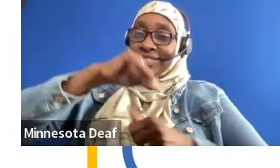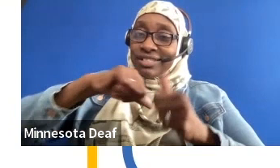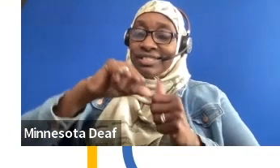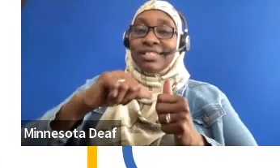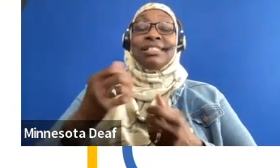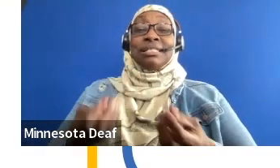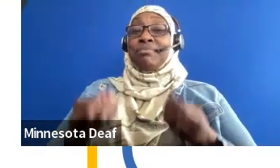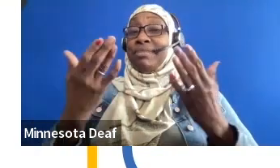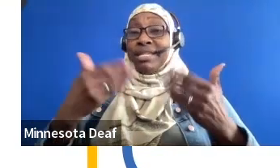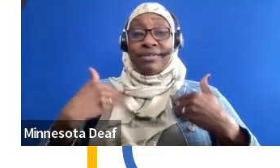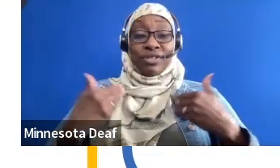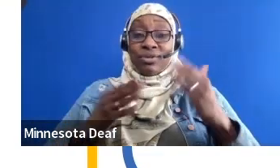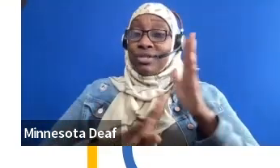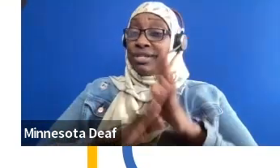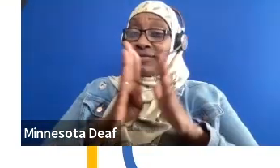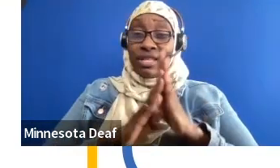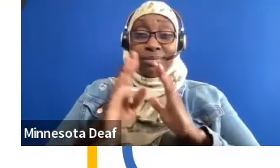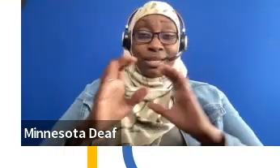skills, among other things.